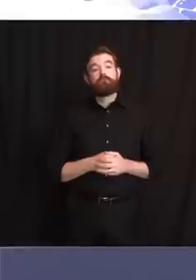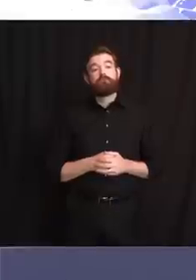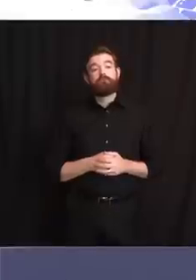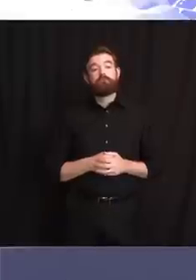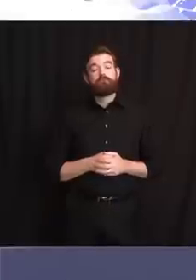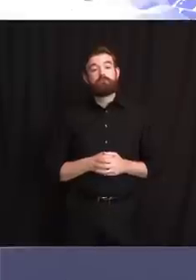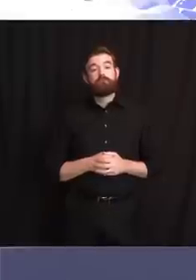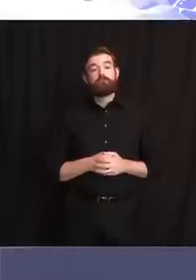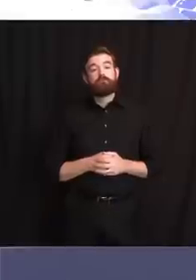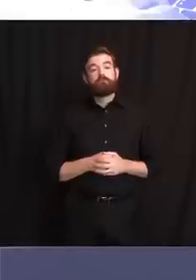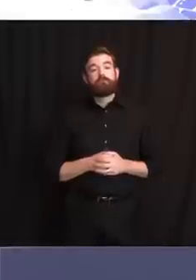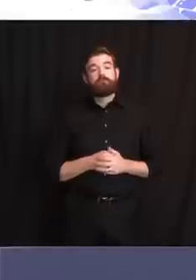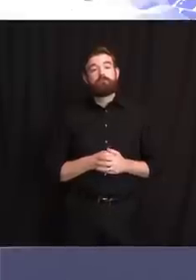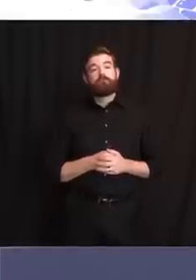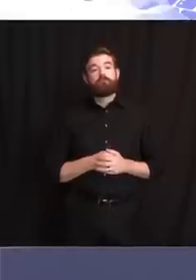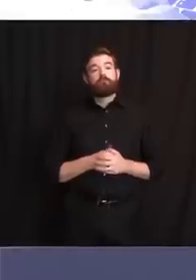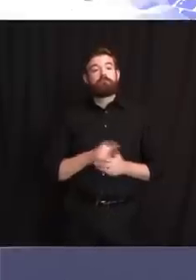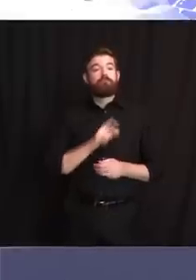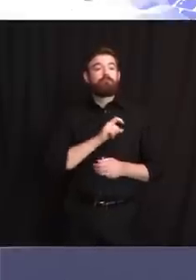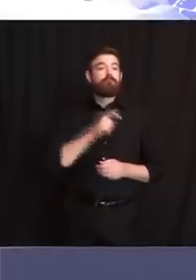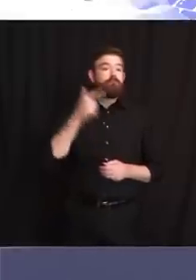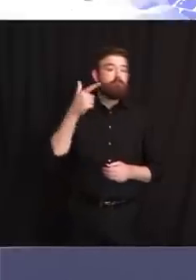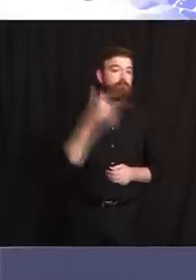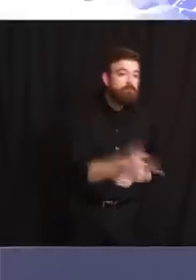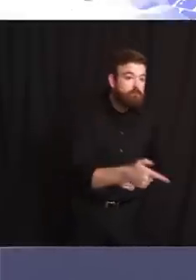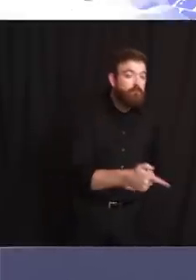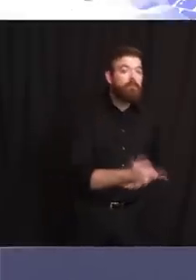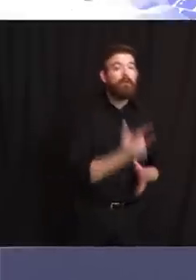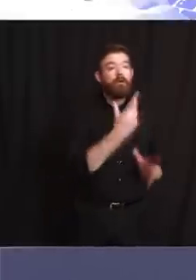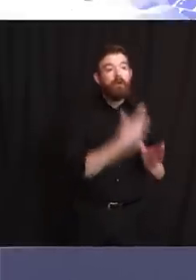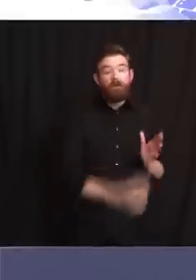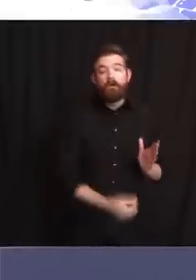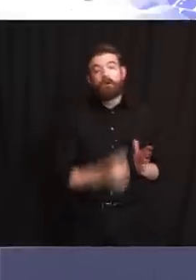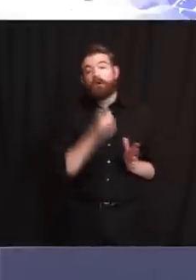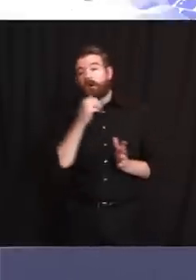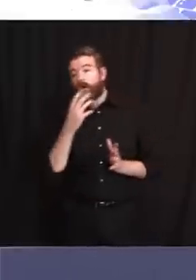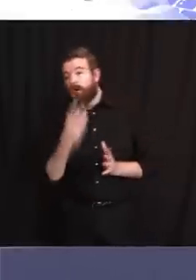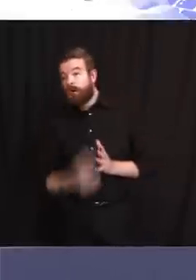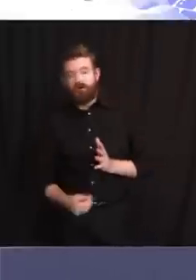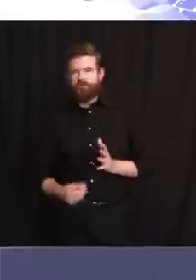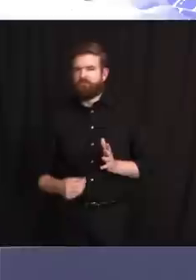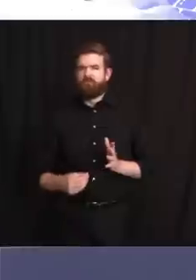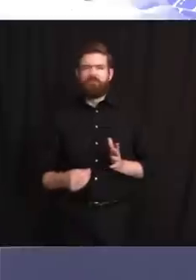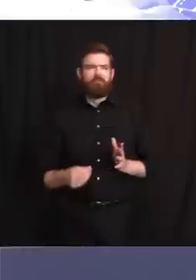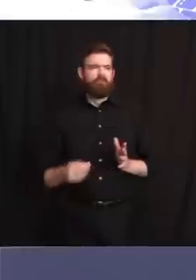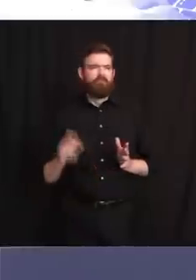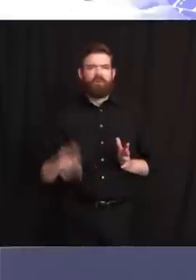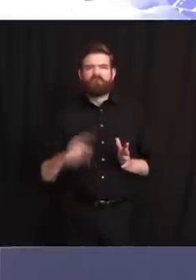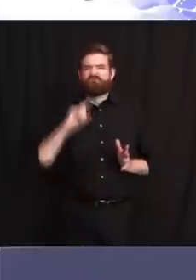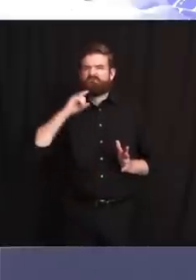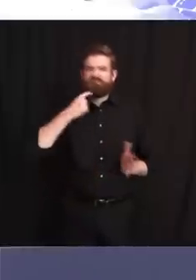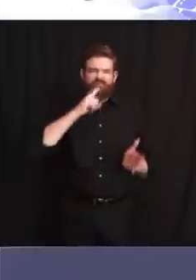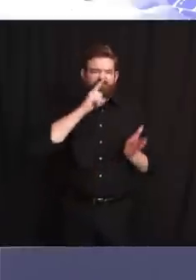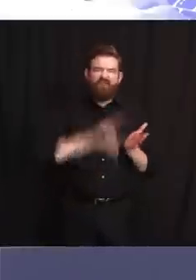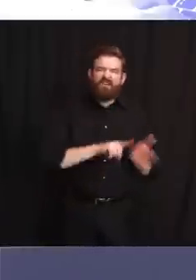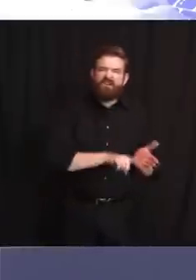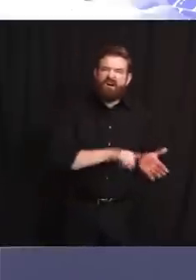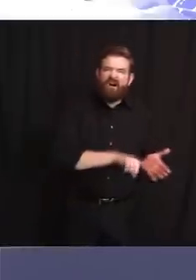I consider among the most serious investigations that we conduct as law enforcement officers in this state.